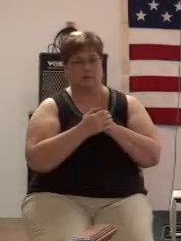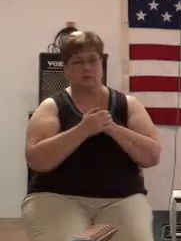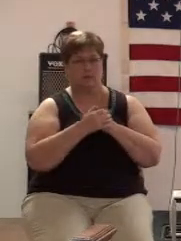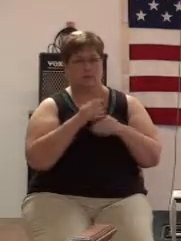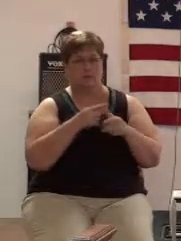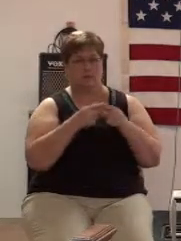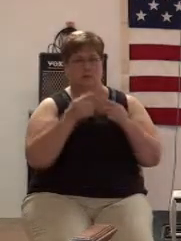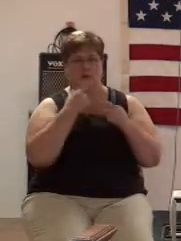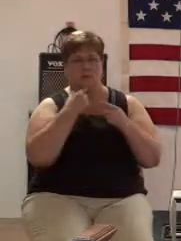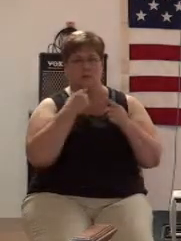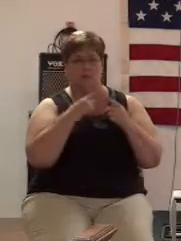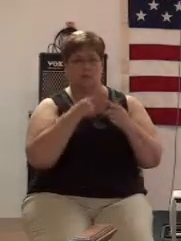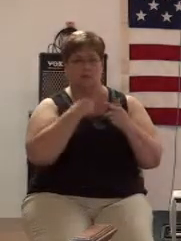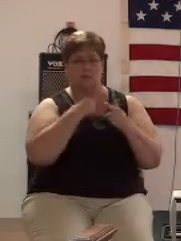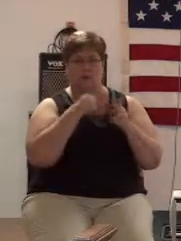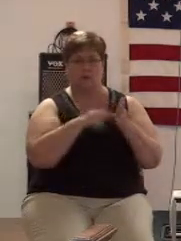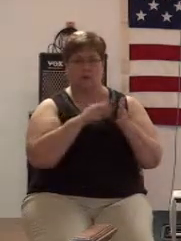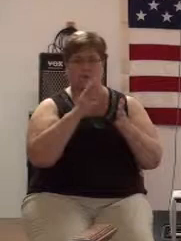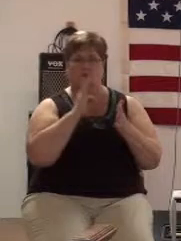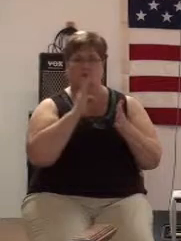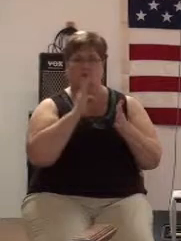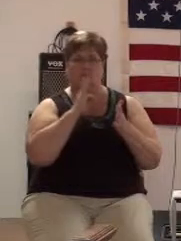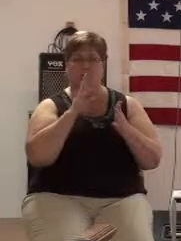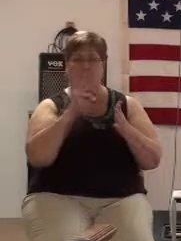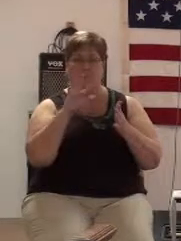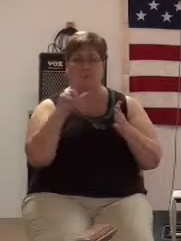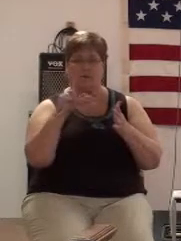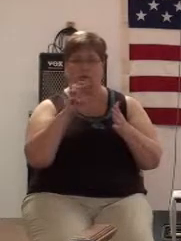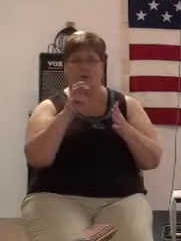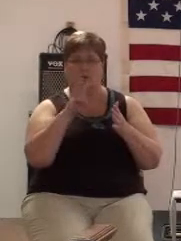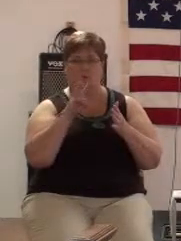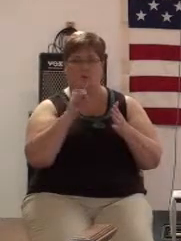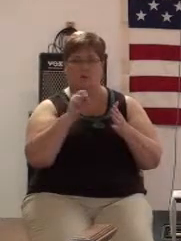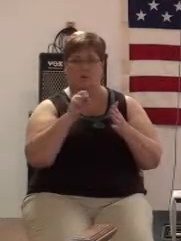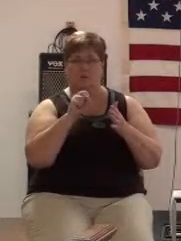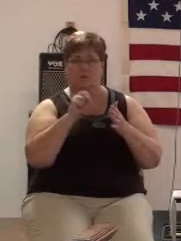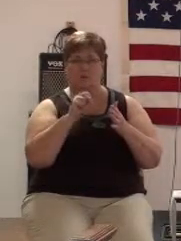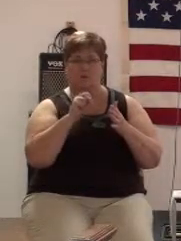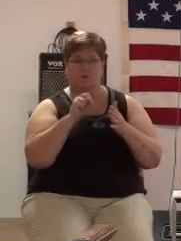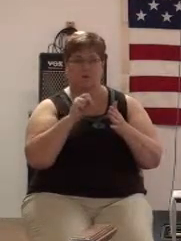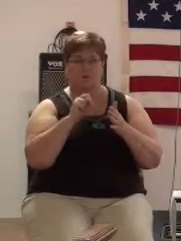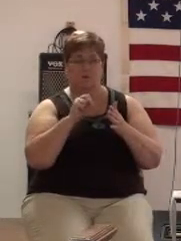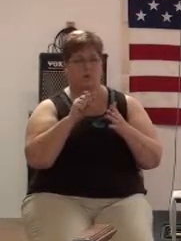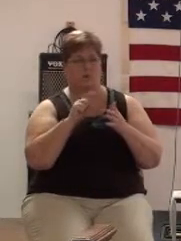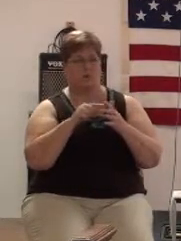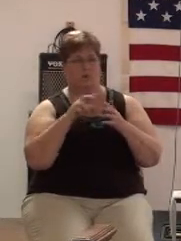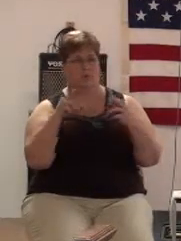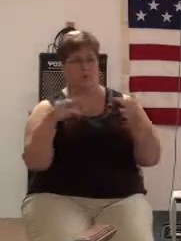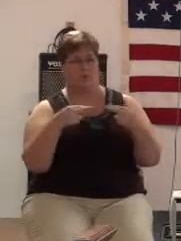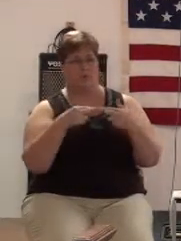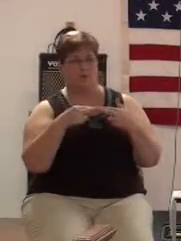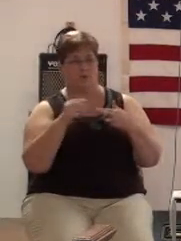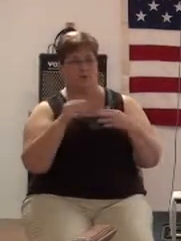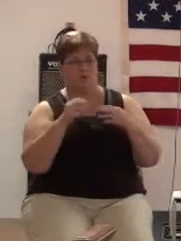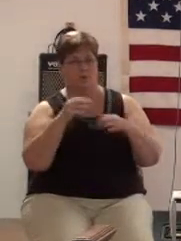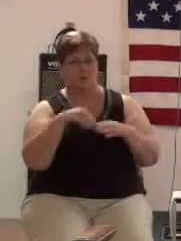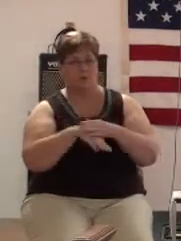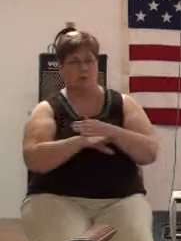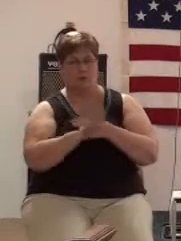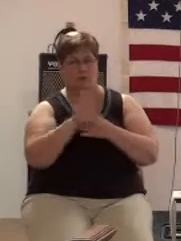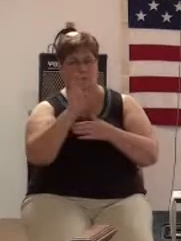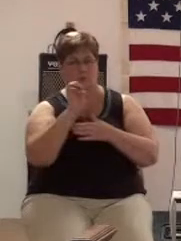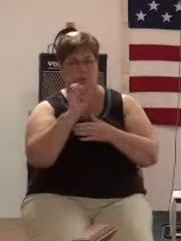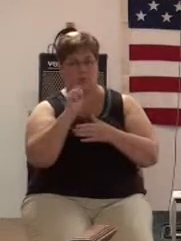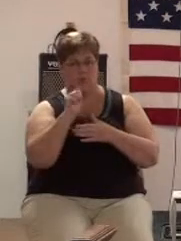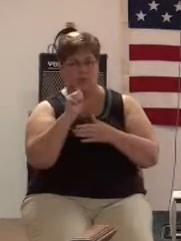Then he said to me, this water flows toward the eastern region, goes down into the valley and enters the sea. When it reaches